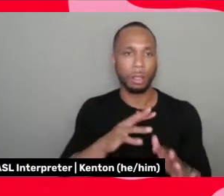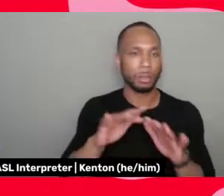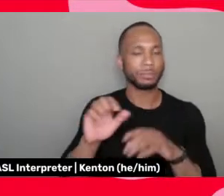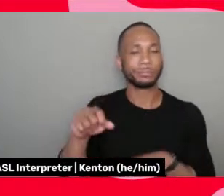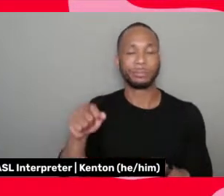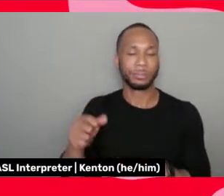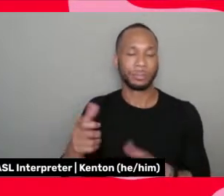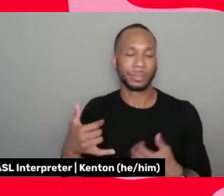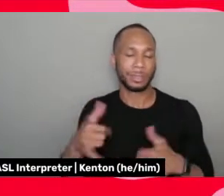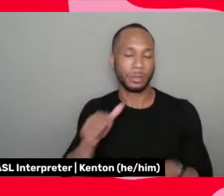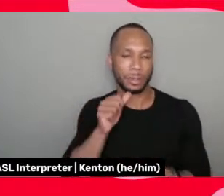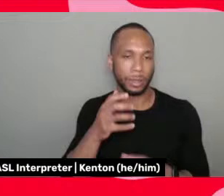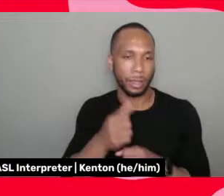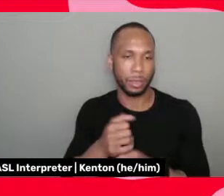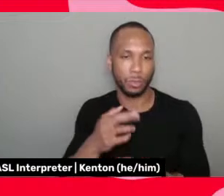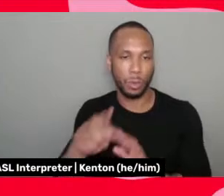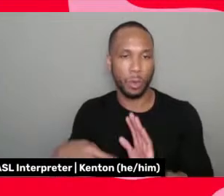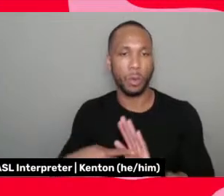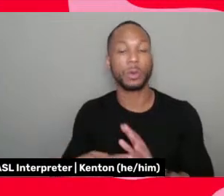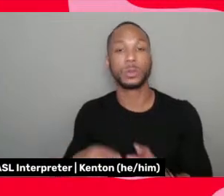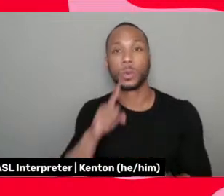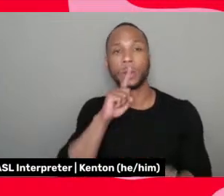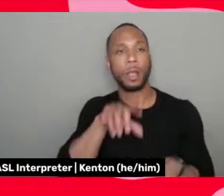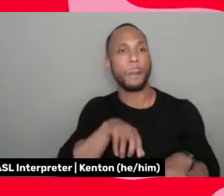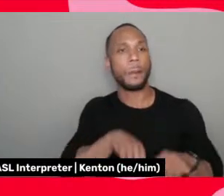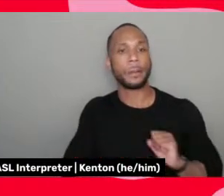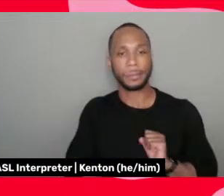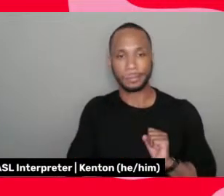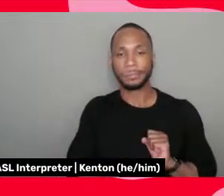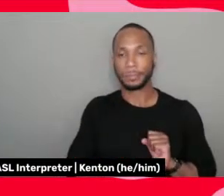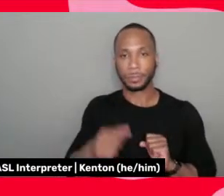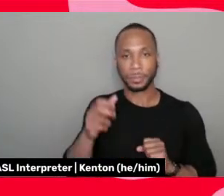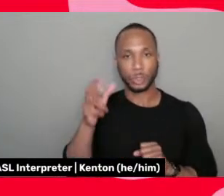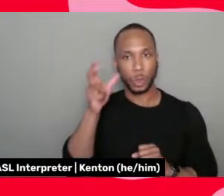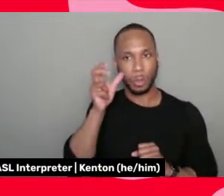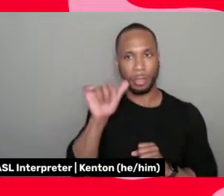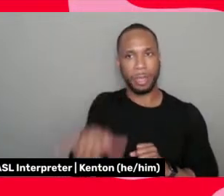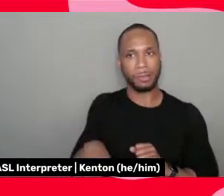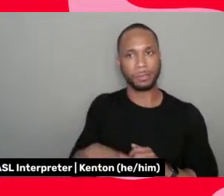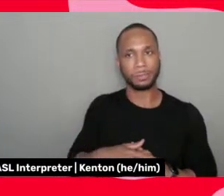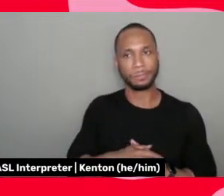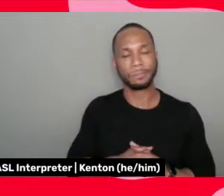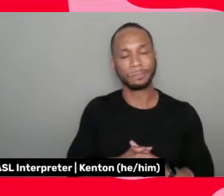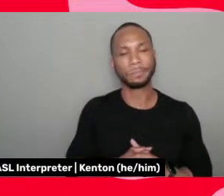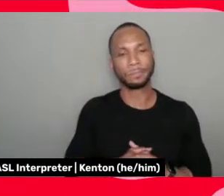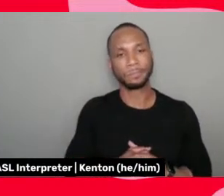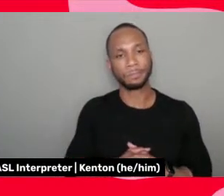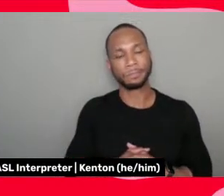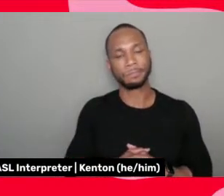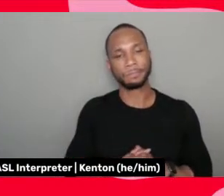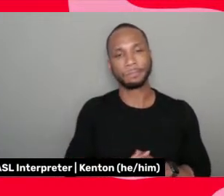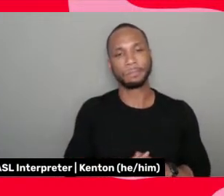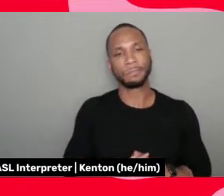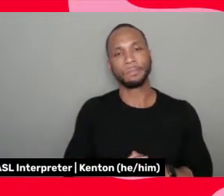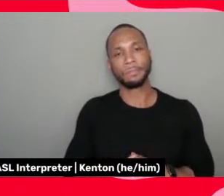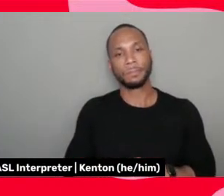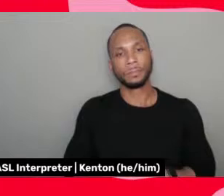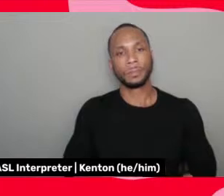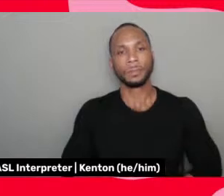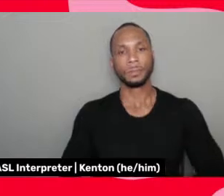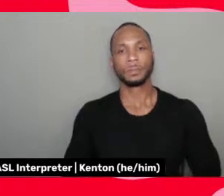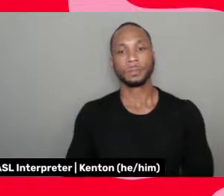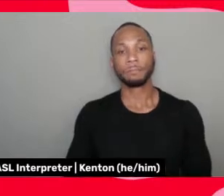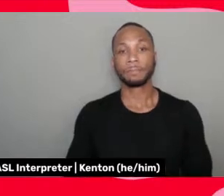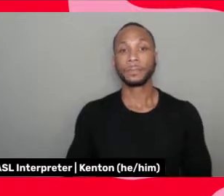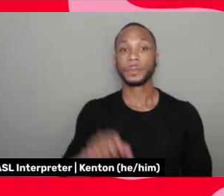And it, yeah, it was just really heartbreaking to hear things like that. Um, so yeah,